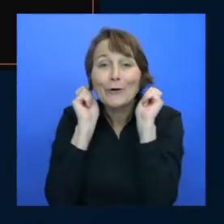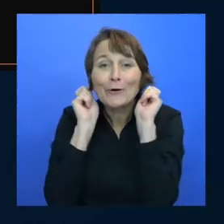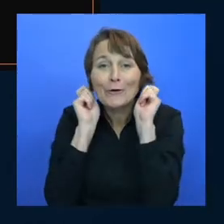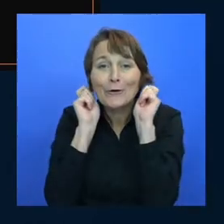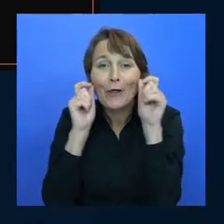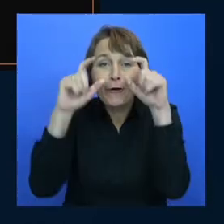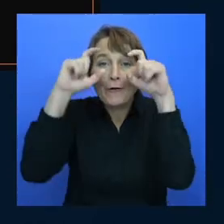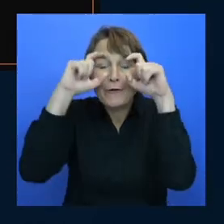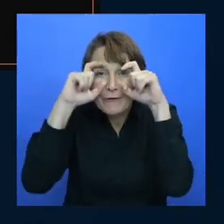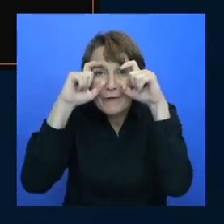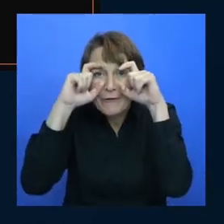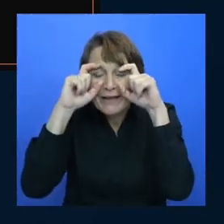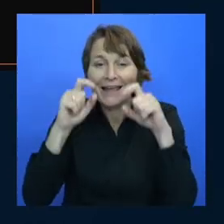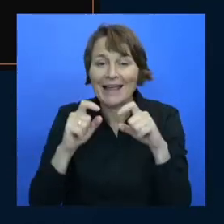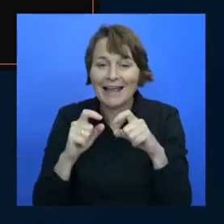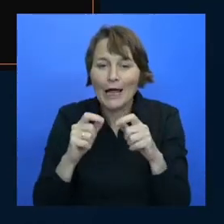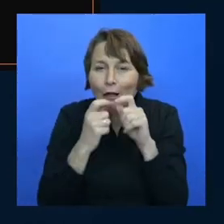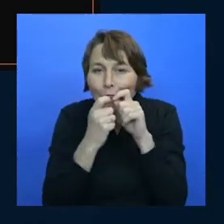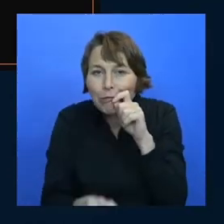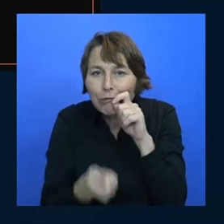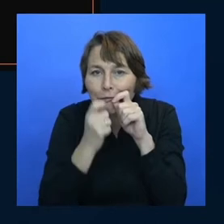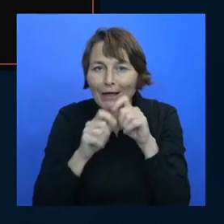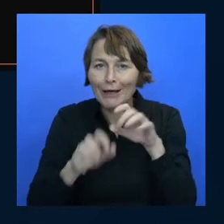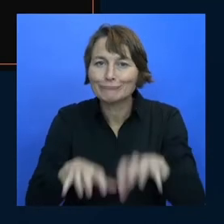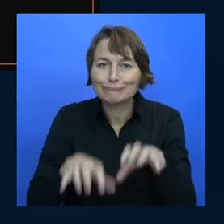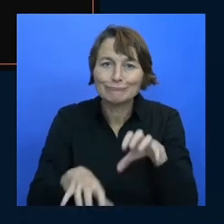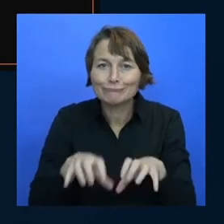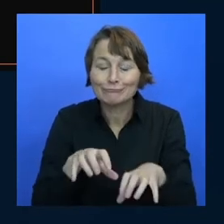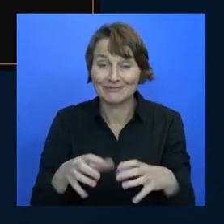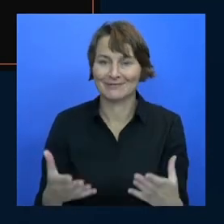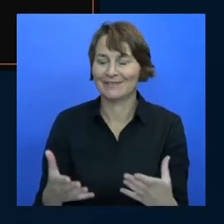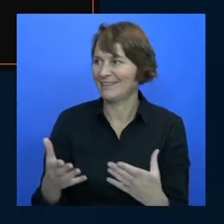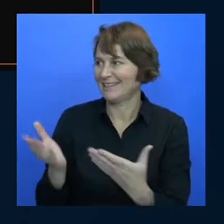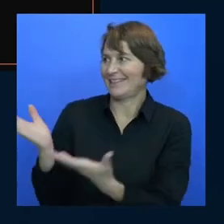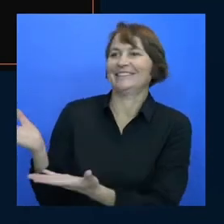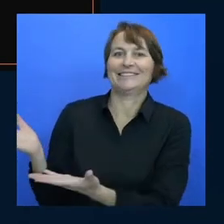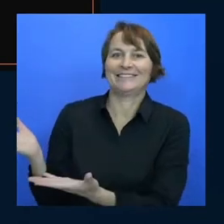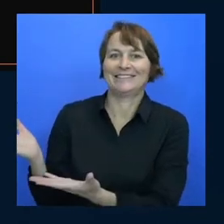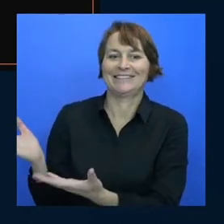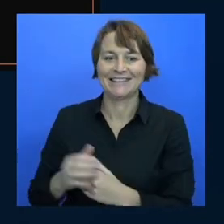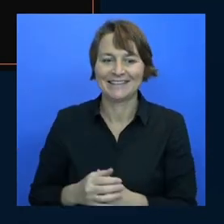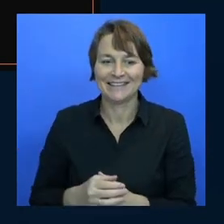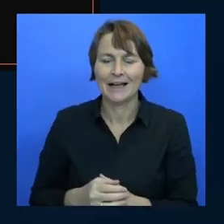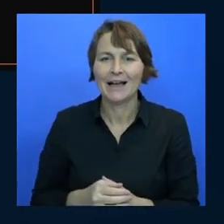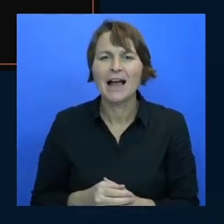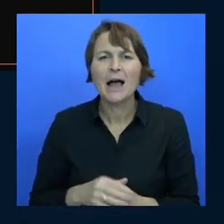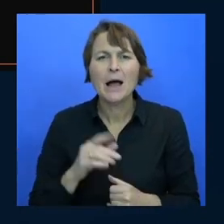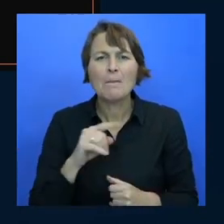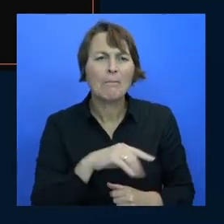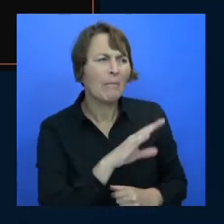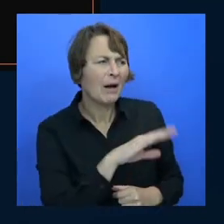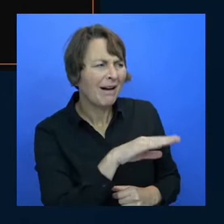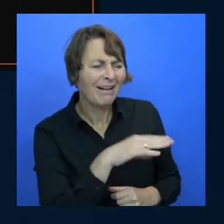on the cover of a magazine doing a pro computer program that's the world honestly all I can think of is that bubblegum landing